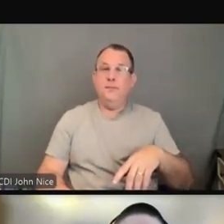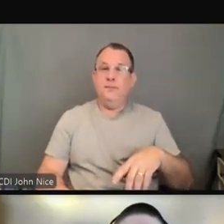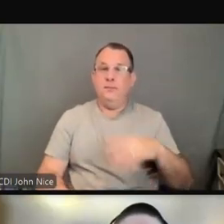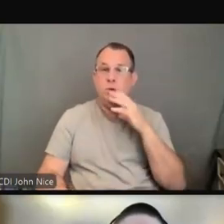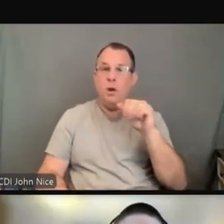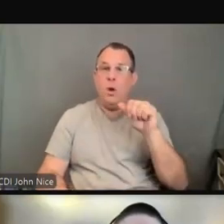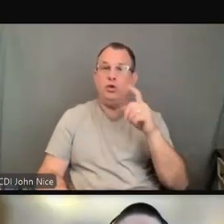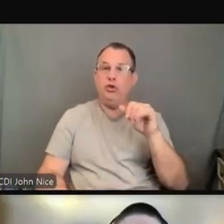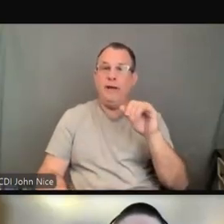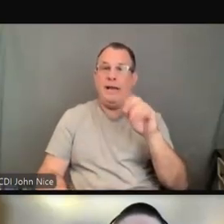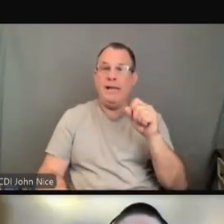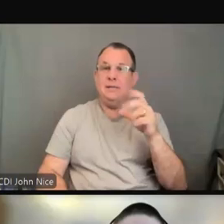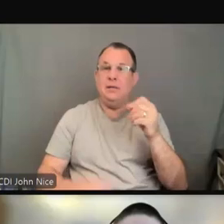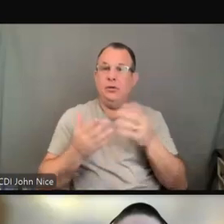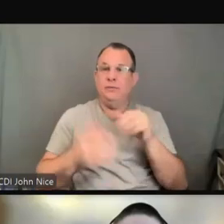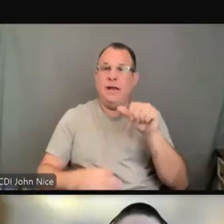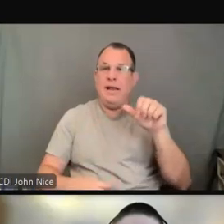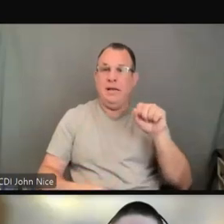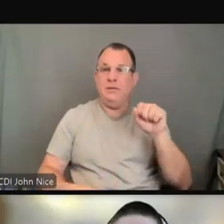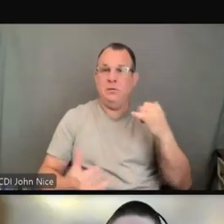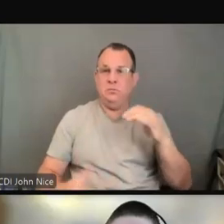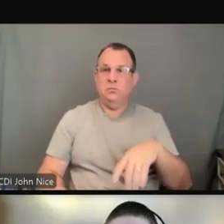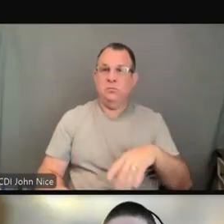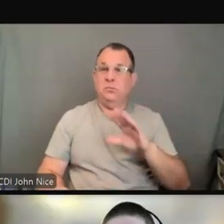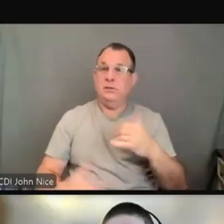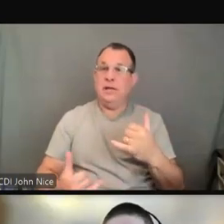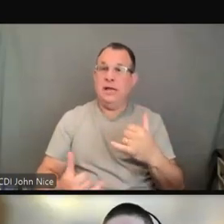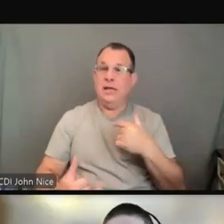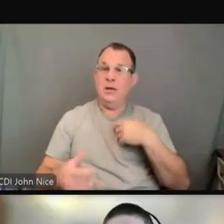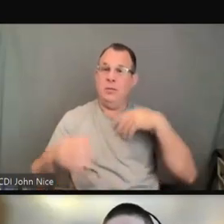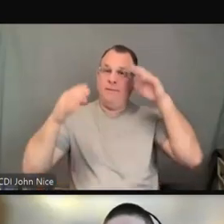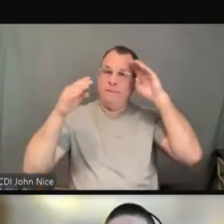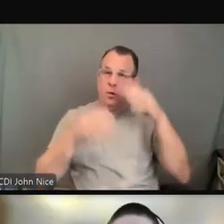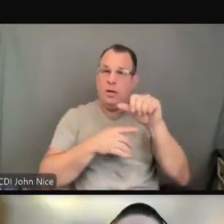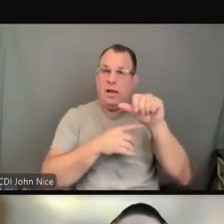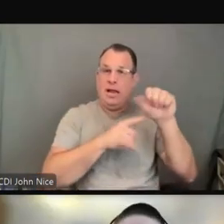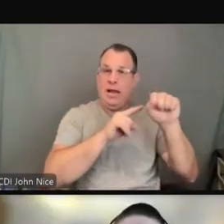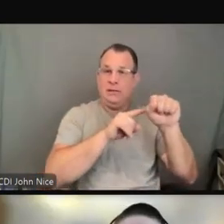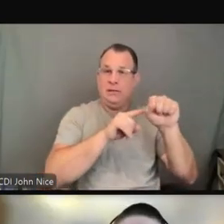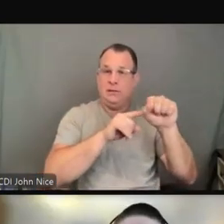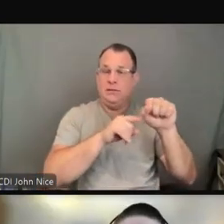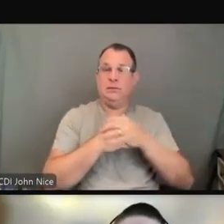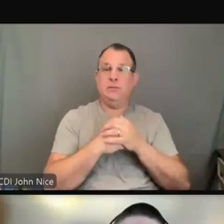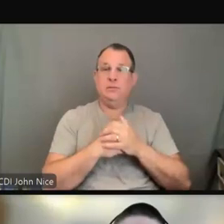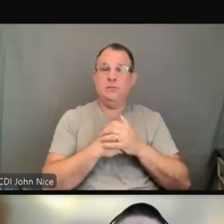On this slide, we take a closer look at types of auxiliary aids and services.